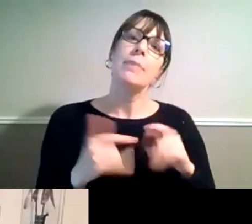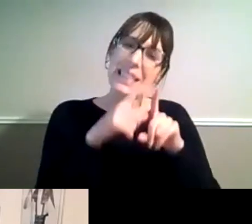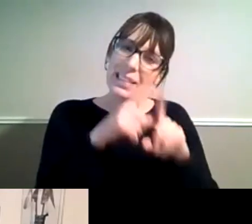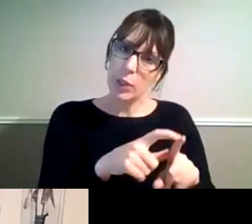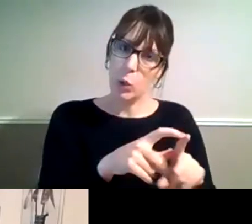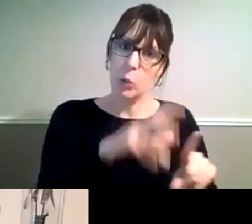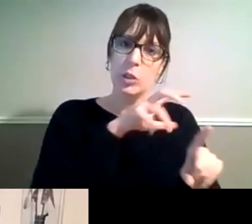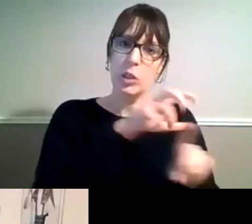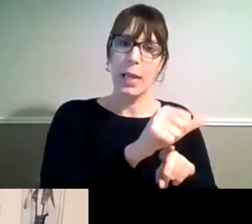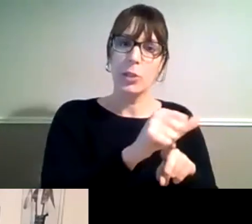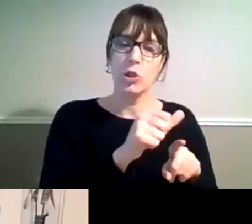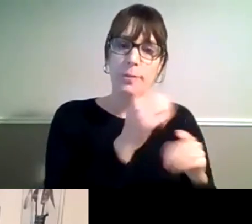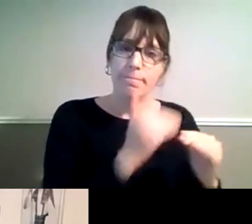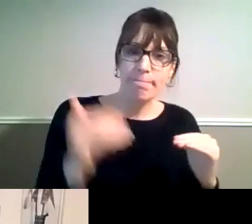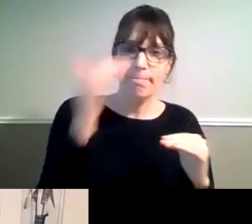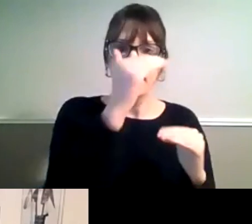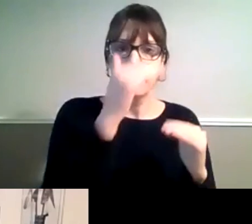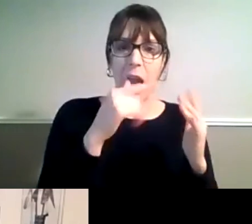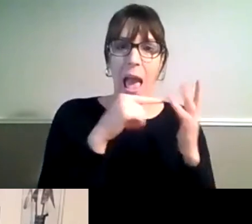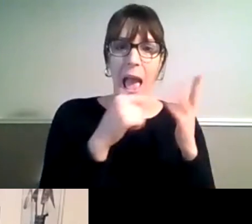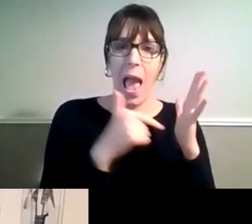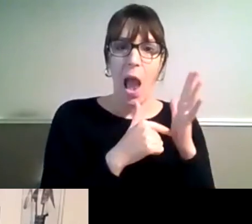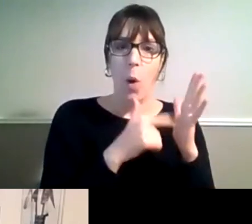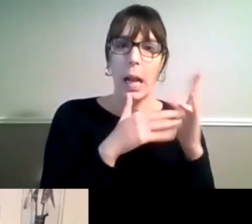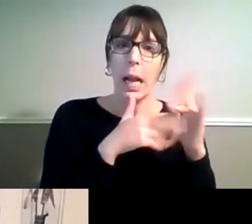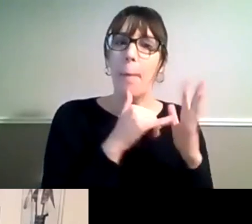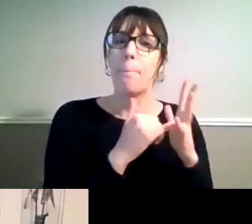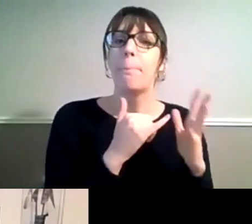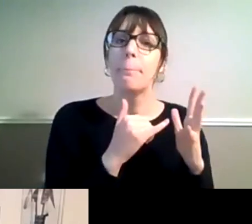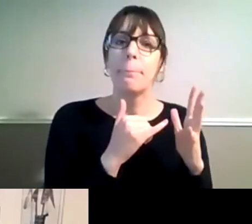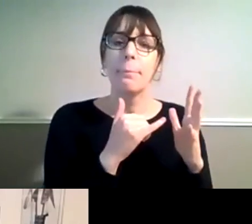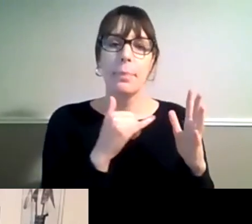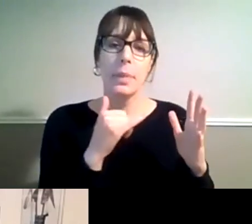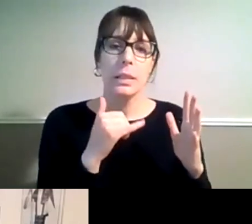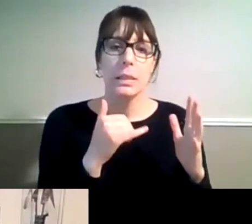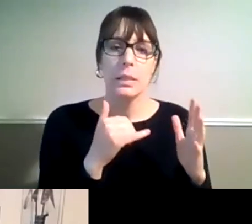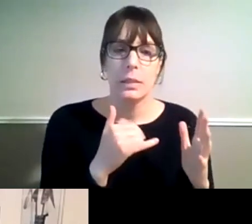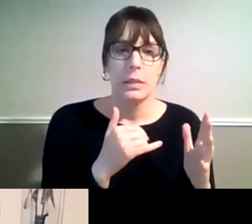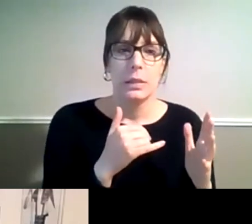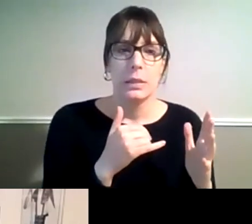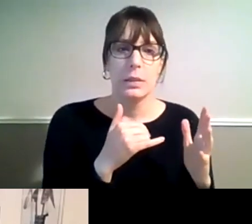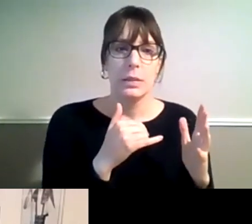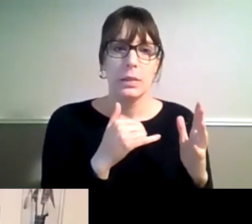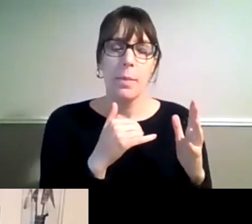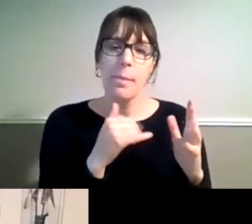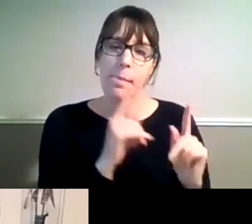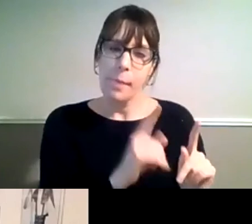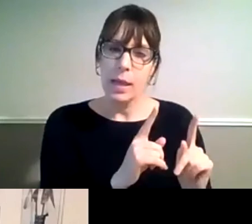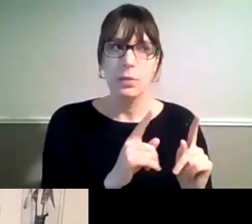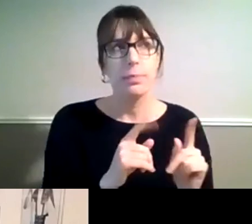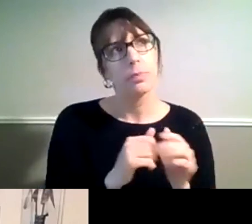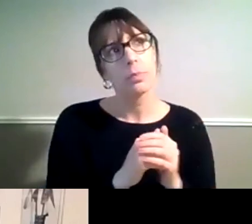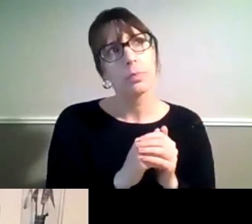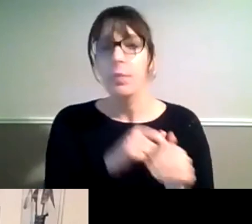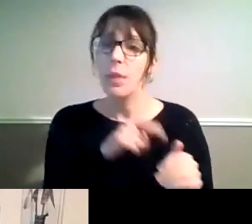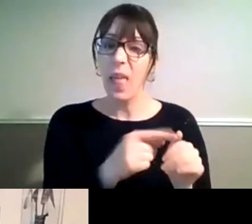stronger than a a UN decision critical of Australia's policy in that regard but all those sorts of things